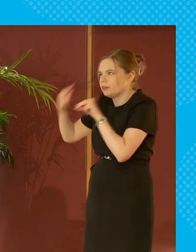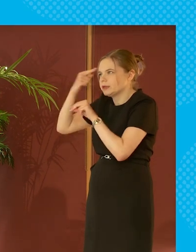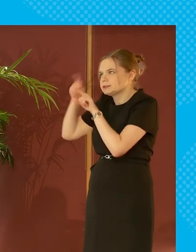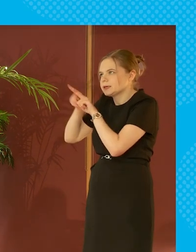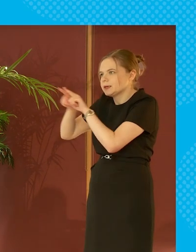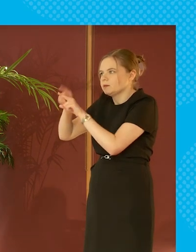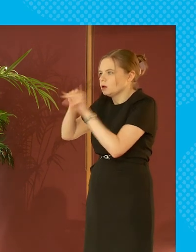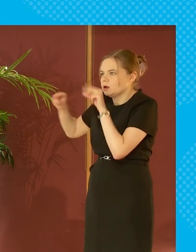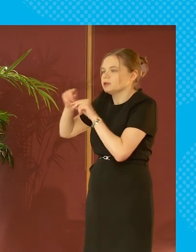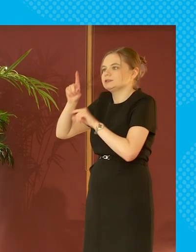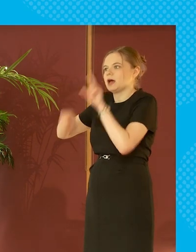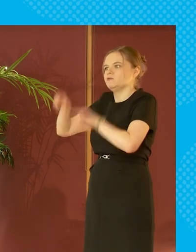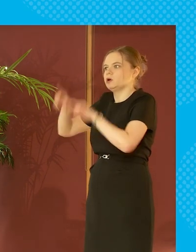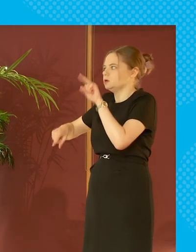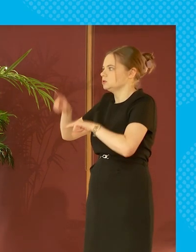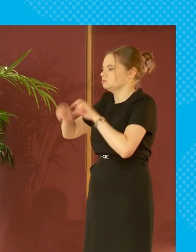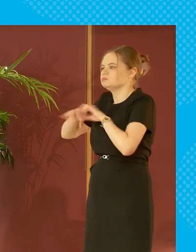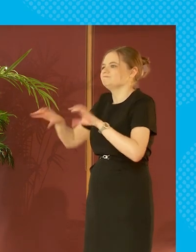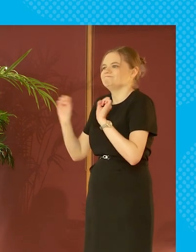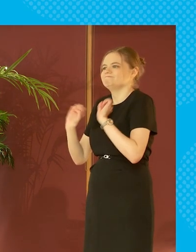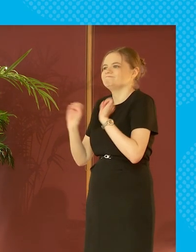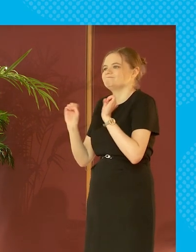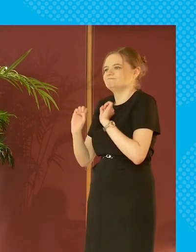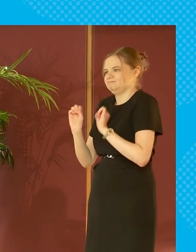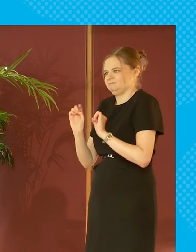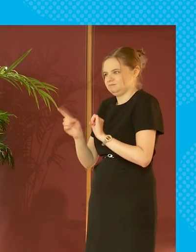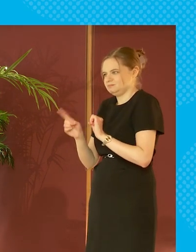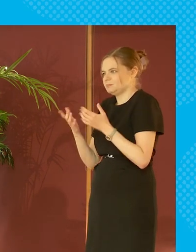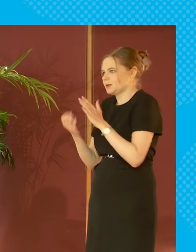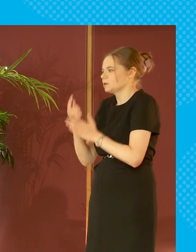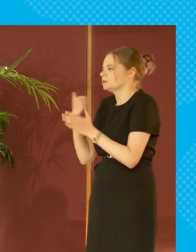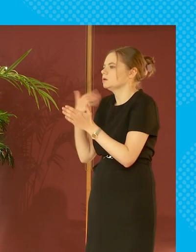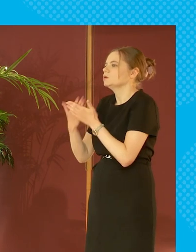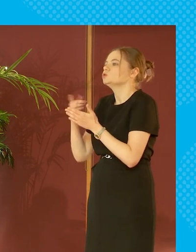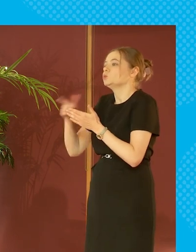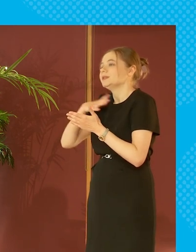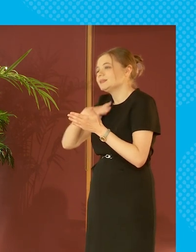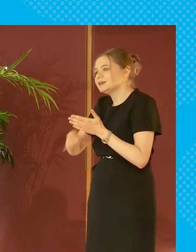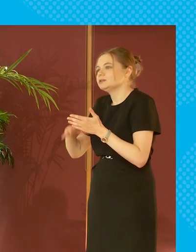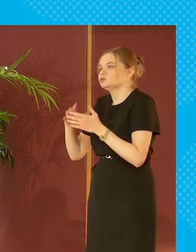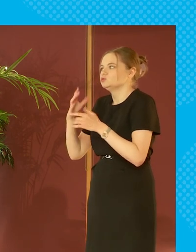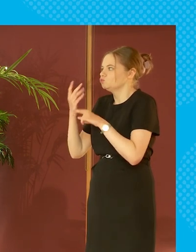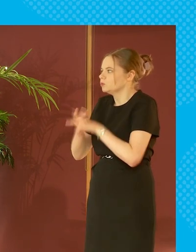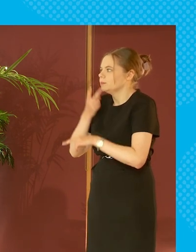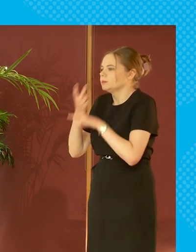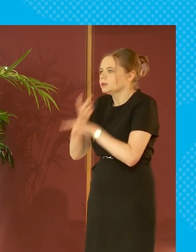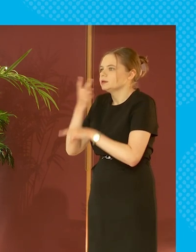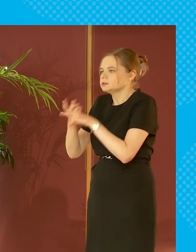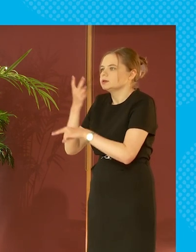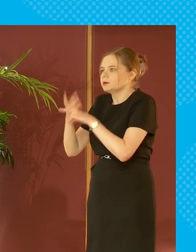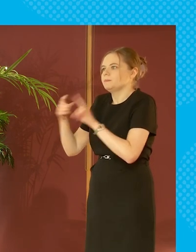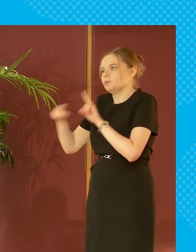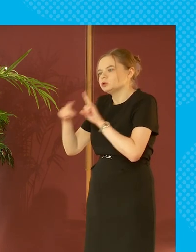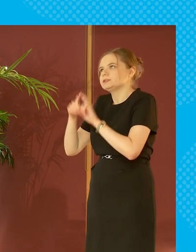all think the same they're not diverse in thought and that that's where we've got to so i think we we partly have to talk repeatedly